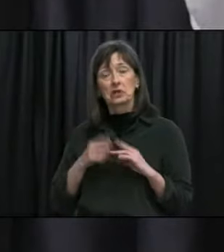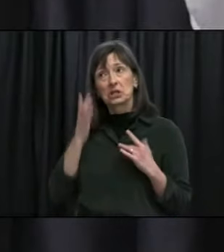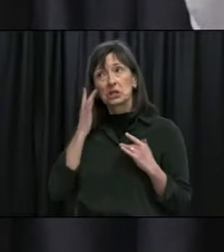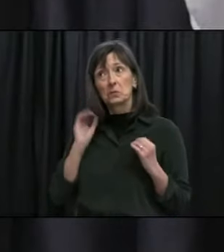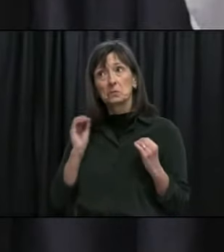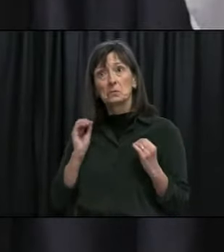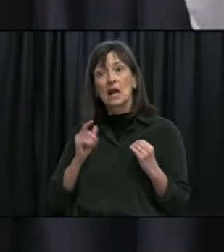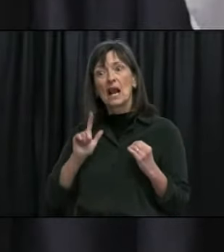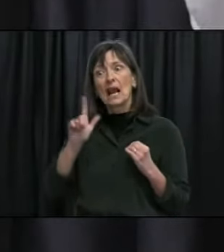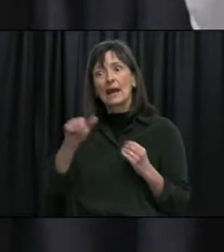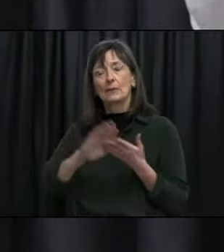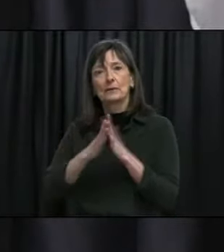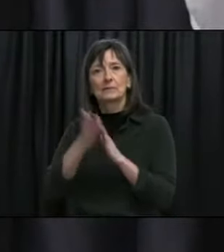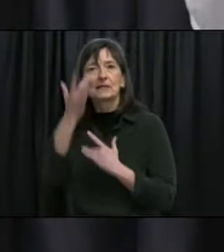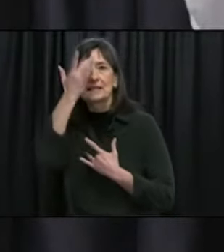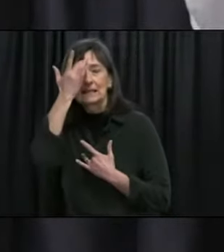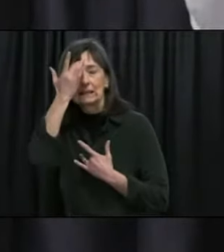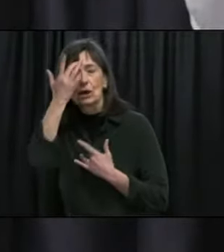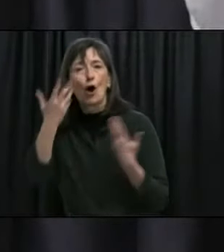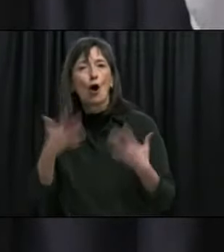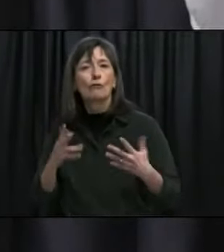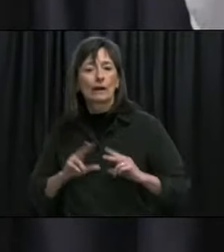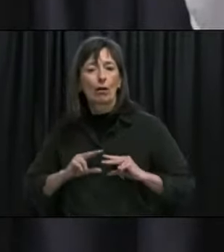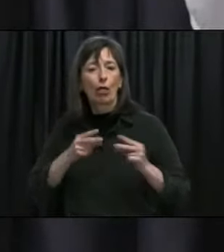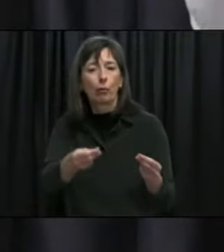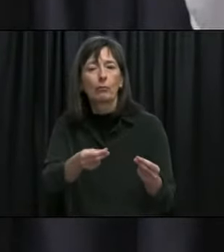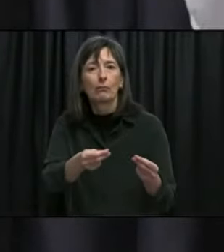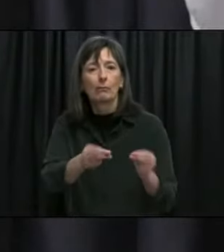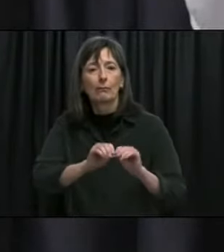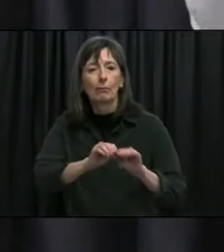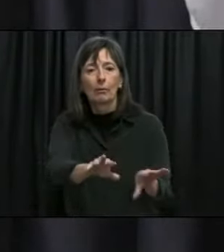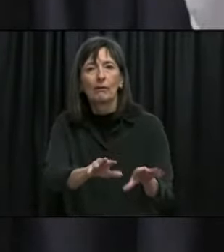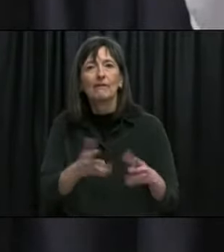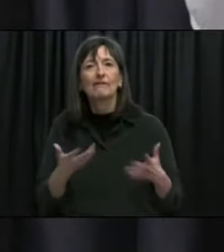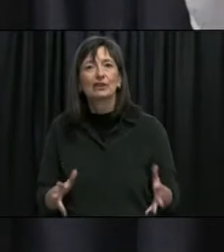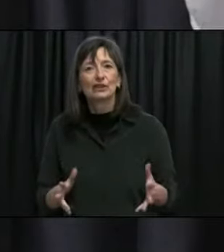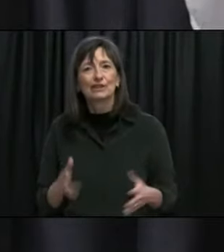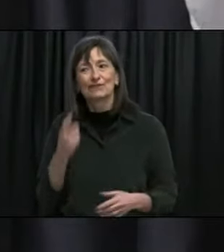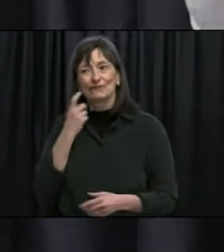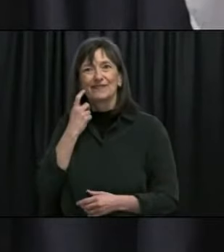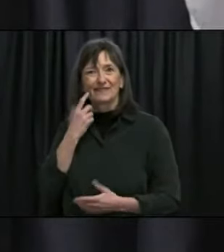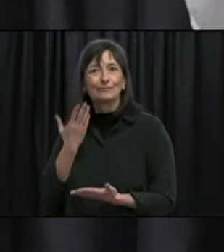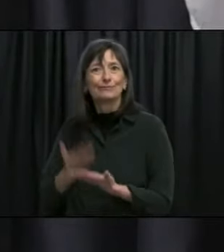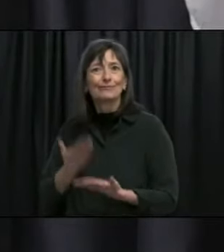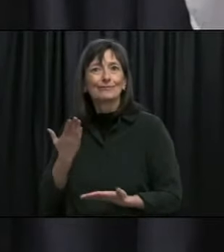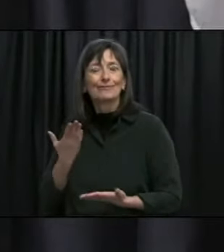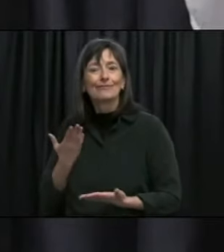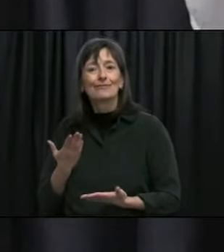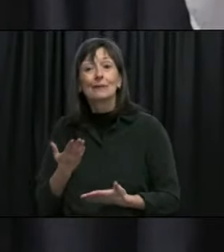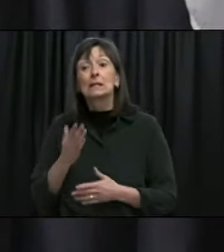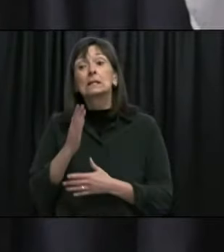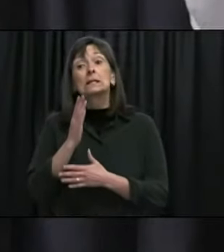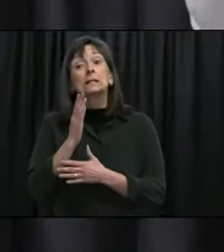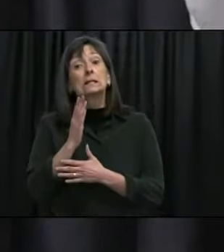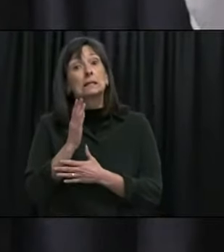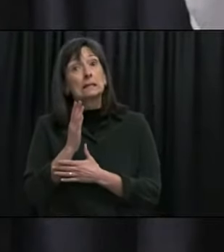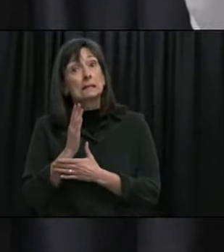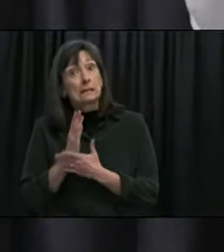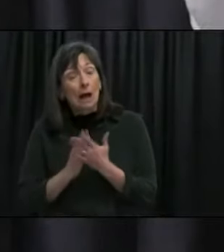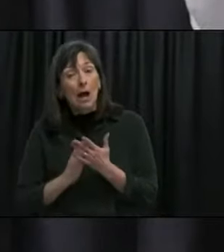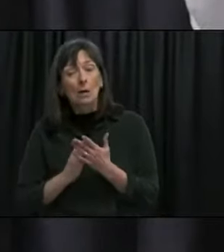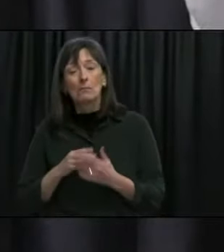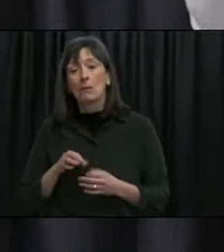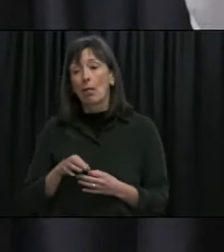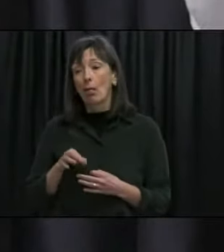we also saw situations where people did not become symptomatic until quite late in the incubation